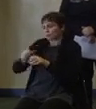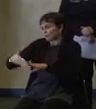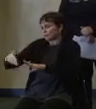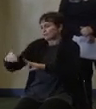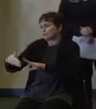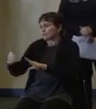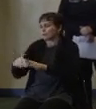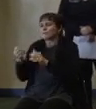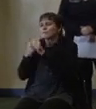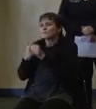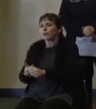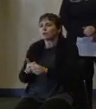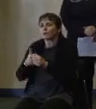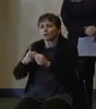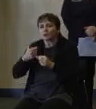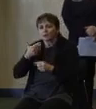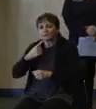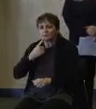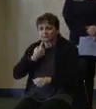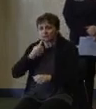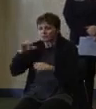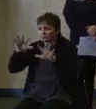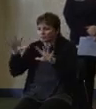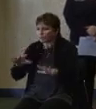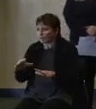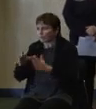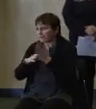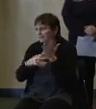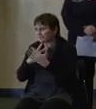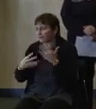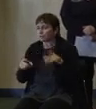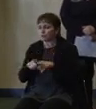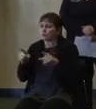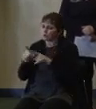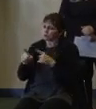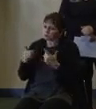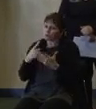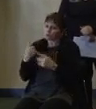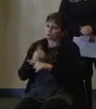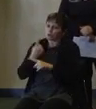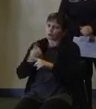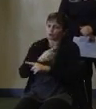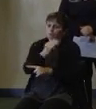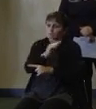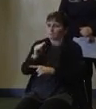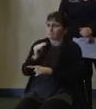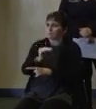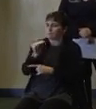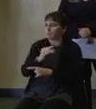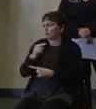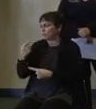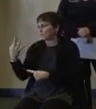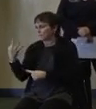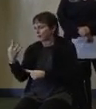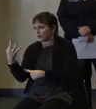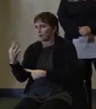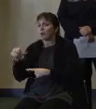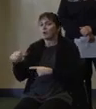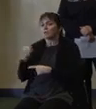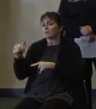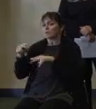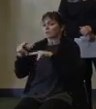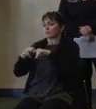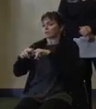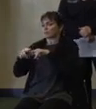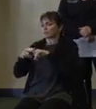and the Atlantic City rail line continues to operate on a weekday schedule. All other rail lines remain suspended until further